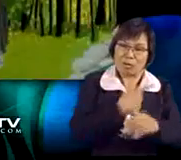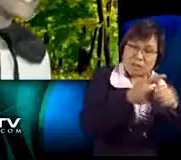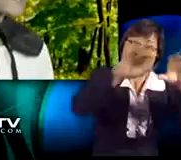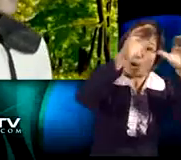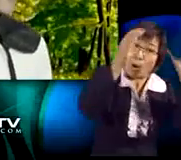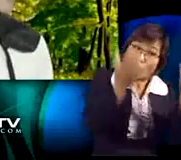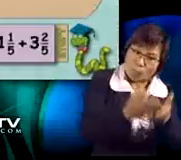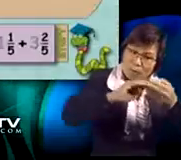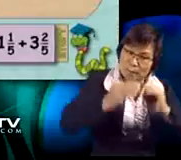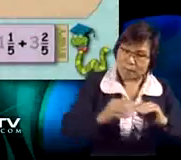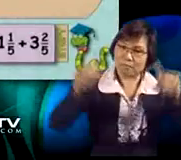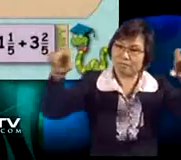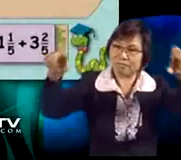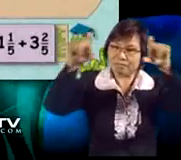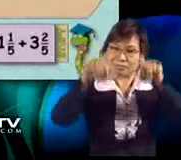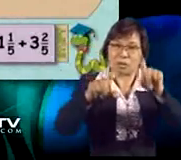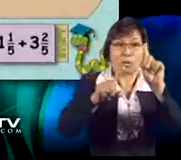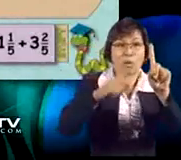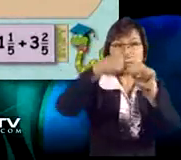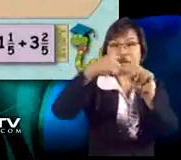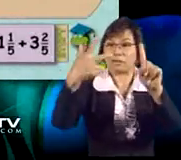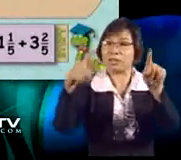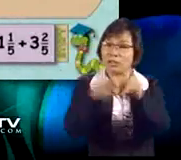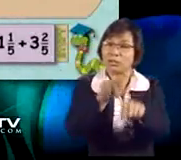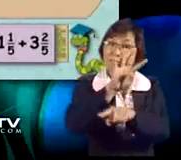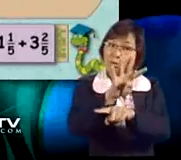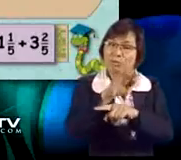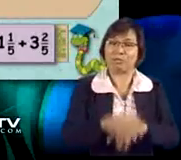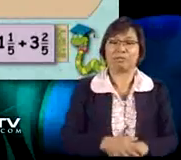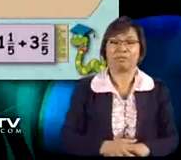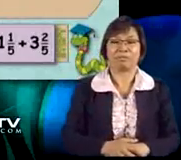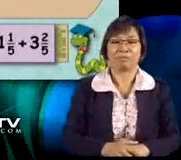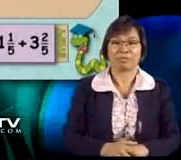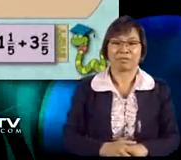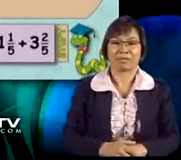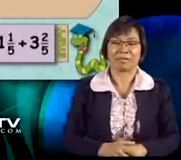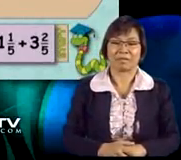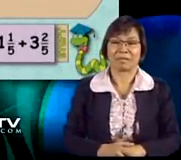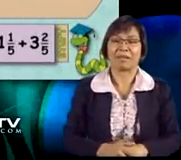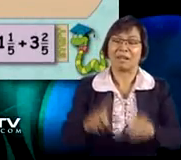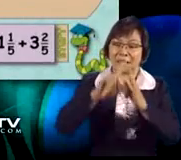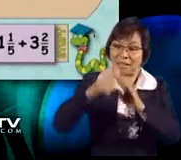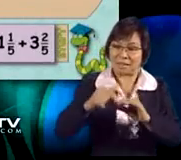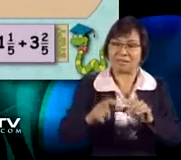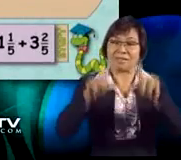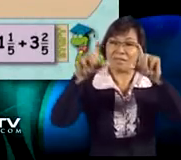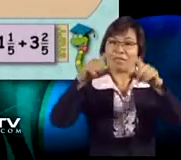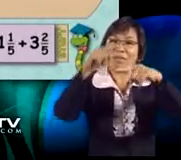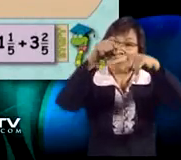Yes! First we add the whole numbers. 1 plus 3 equals 4.